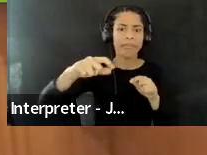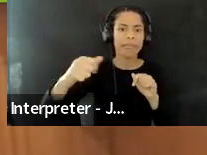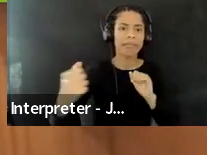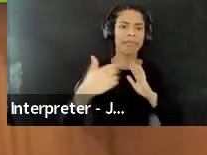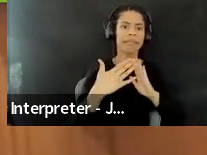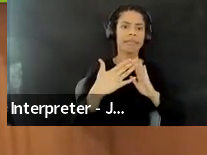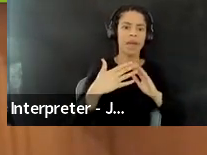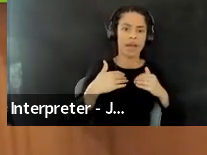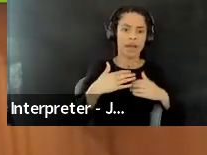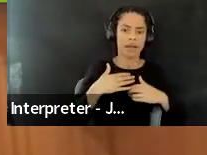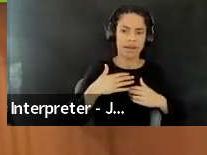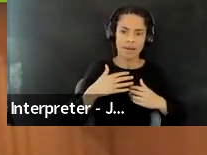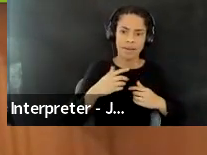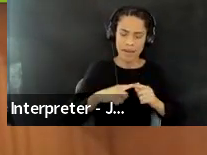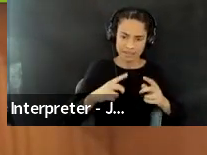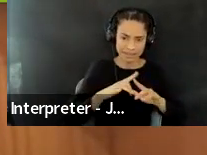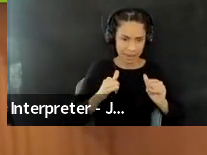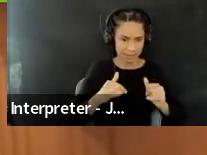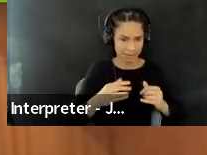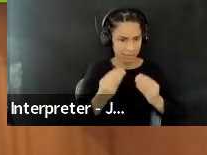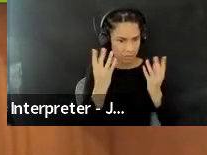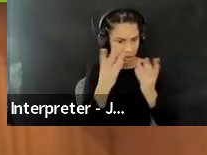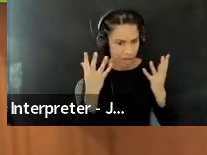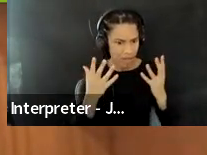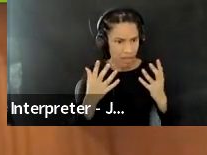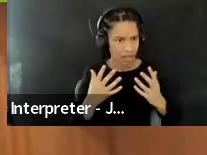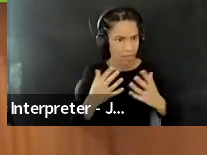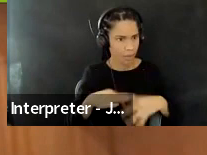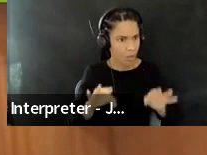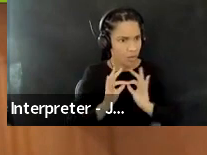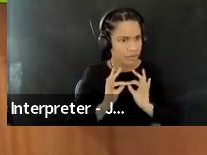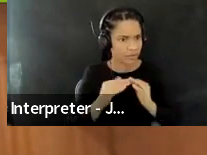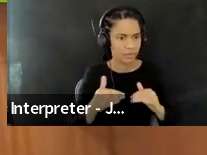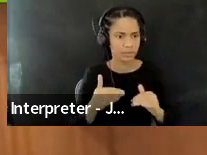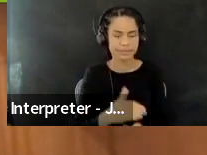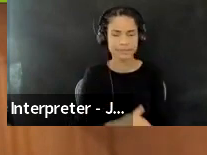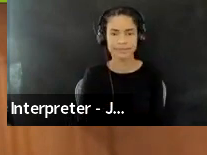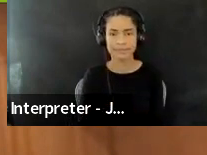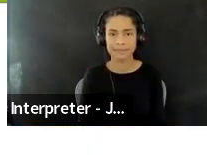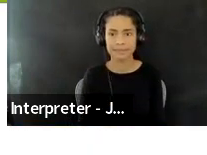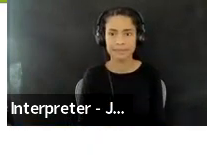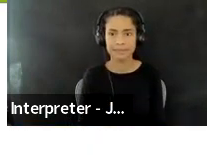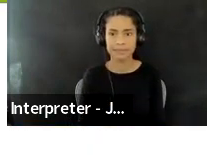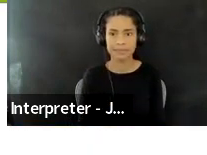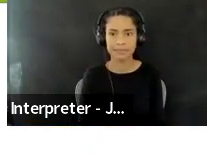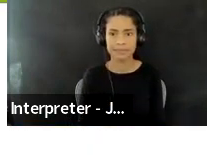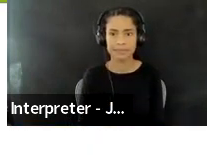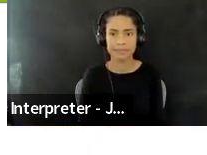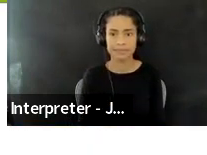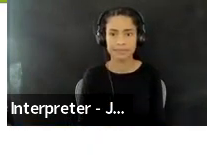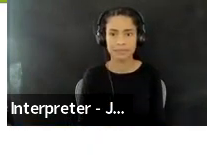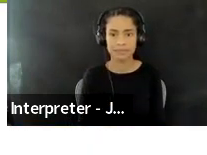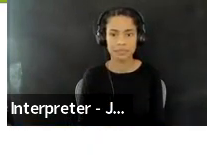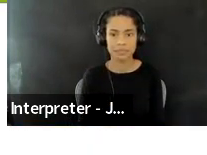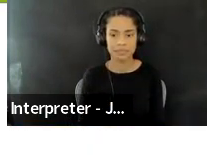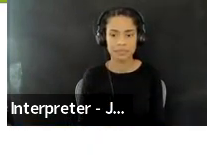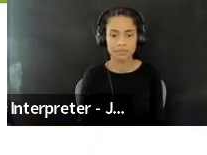and meaningful way. It's remarkable. That's really important, Phil.